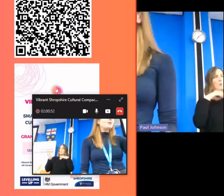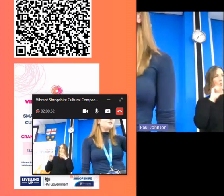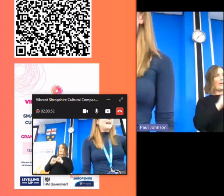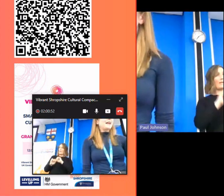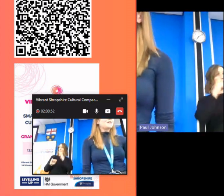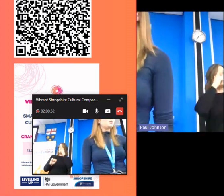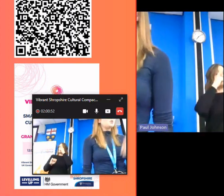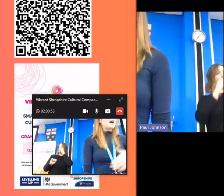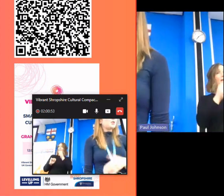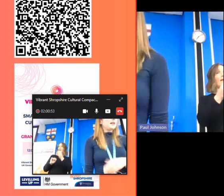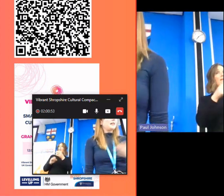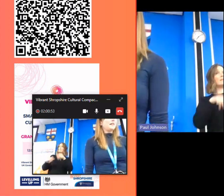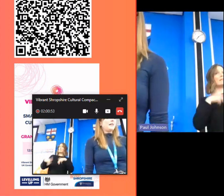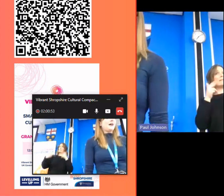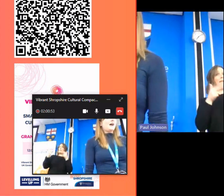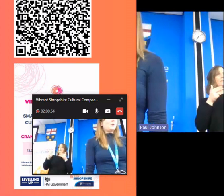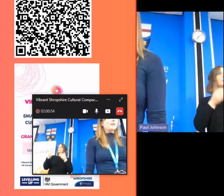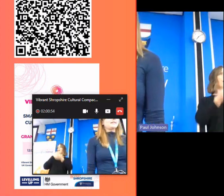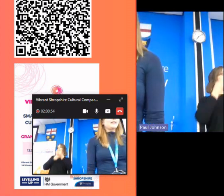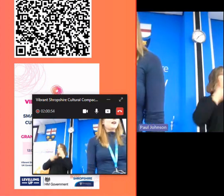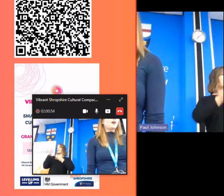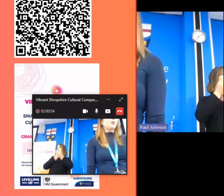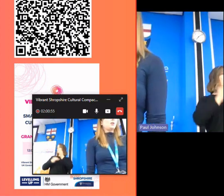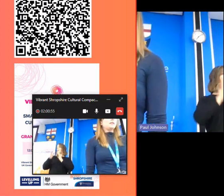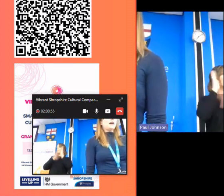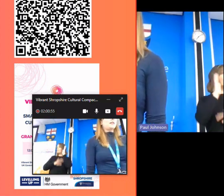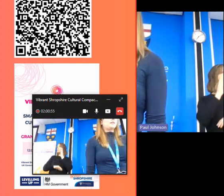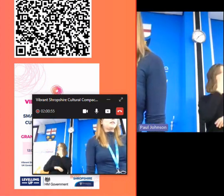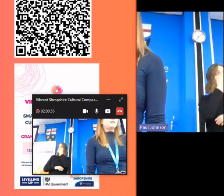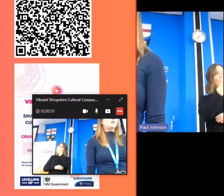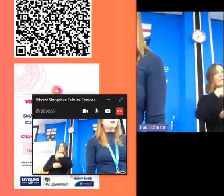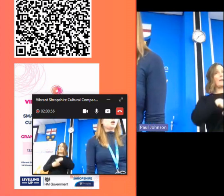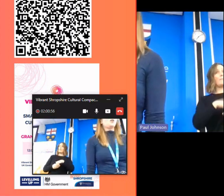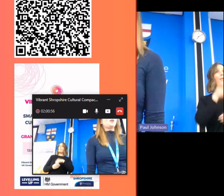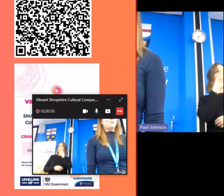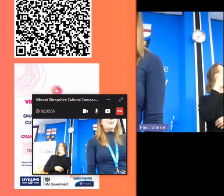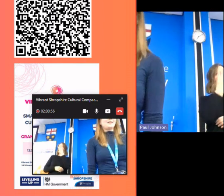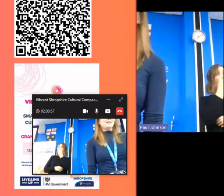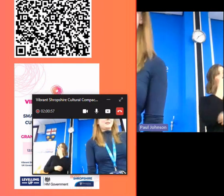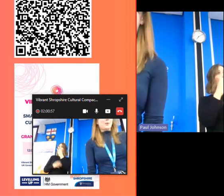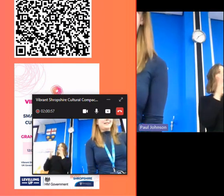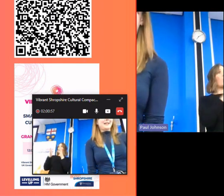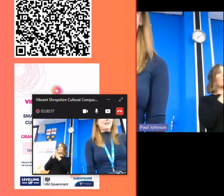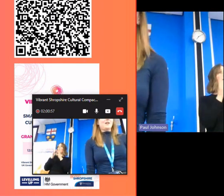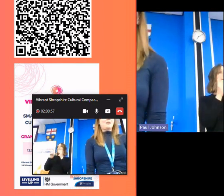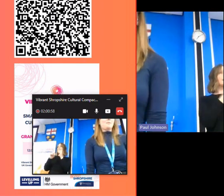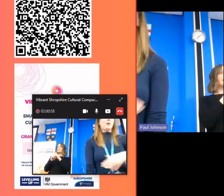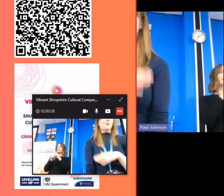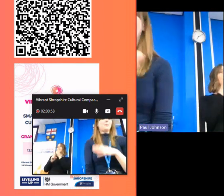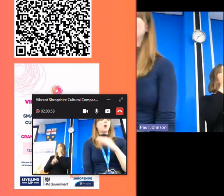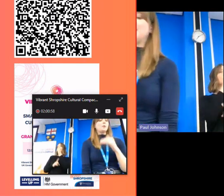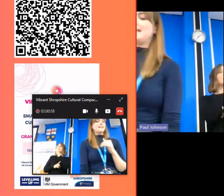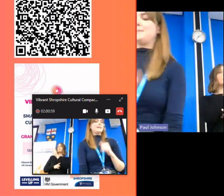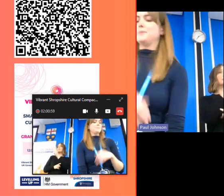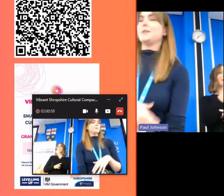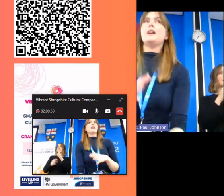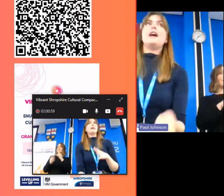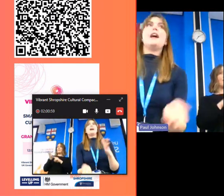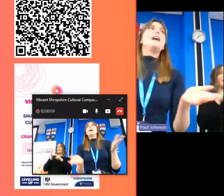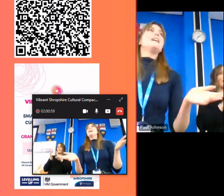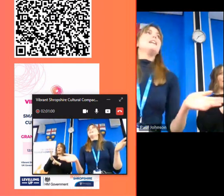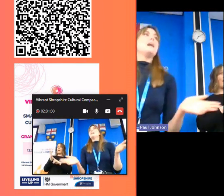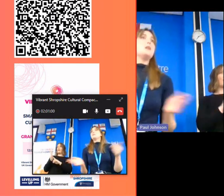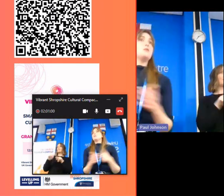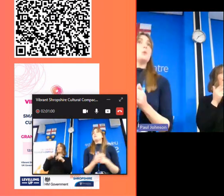forget about and you think later or actually i want to ask that come along to that so that's at three o'clock wednesday the 22nd of november on teams